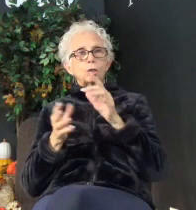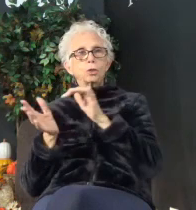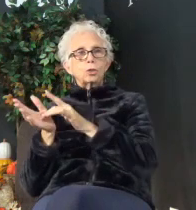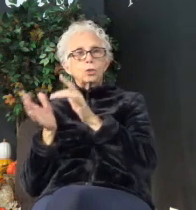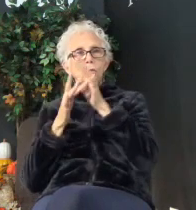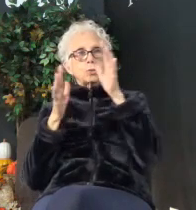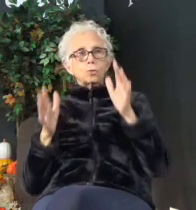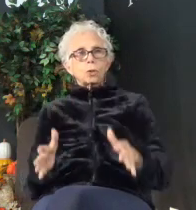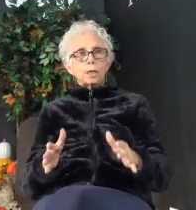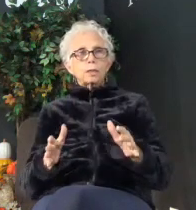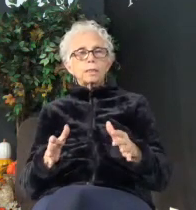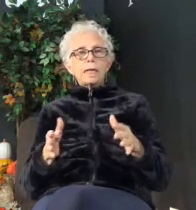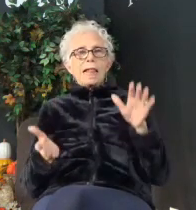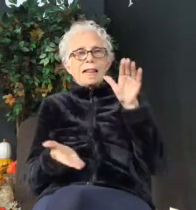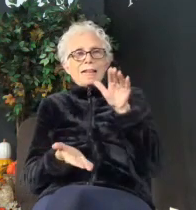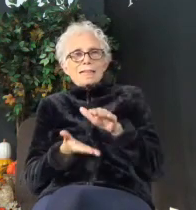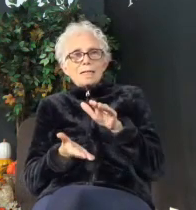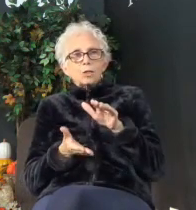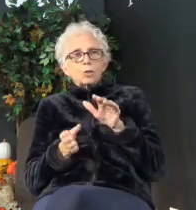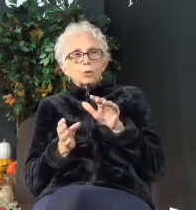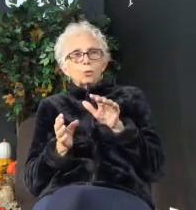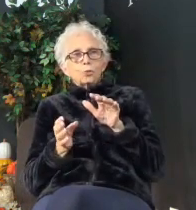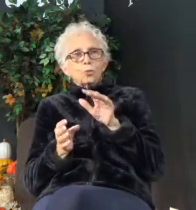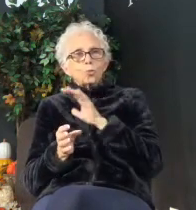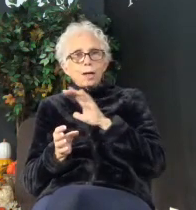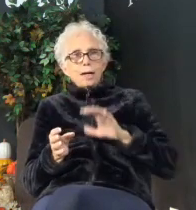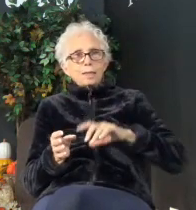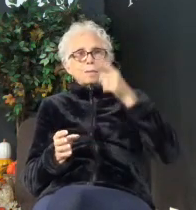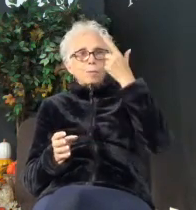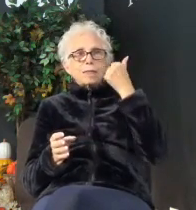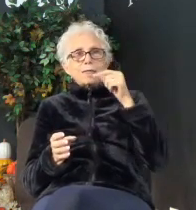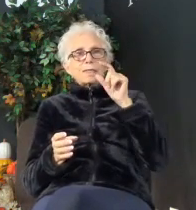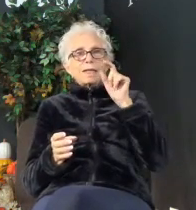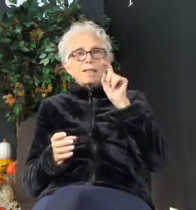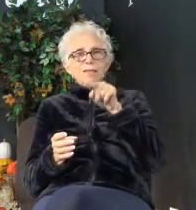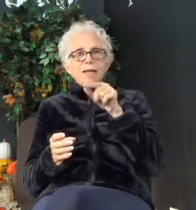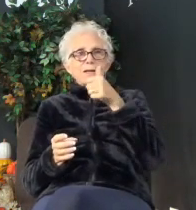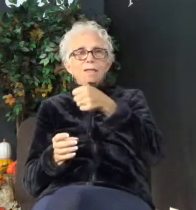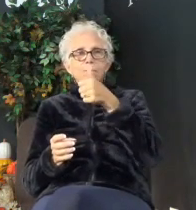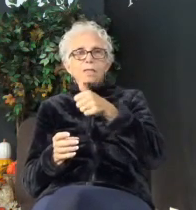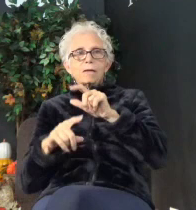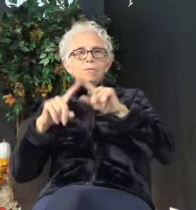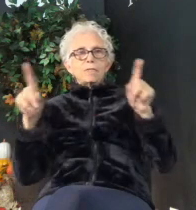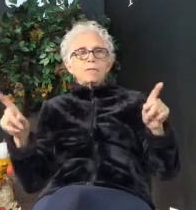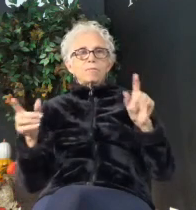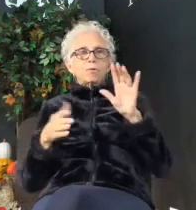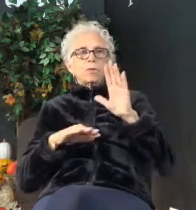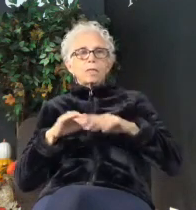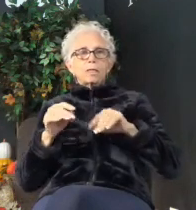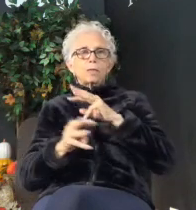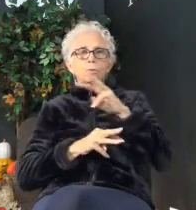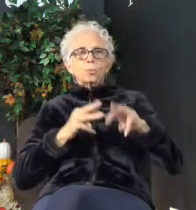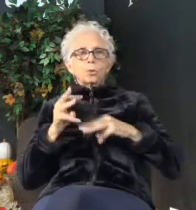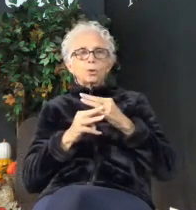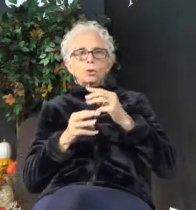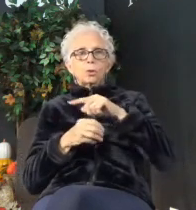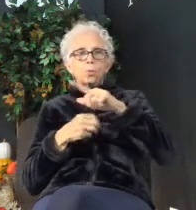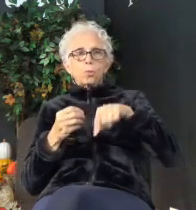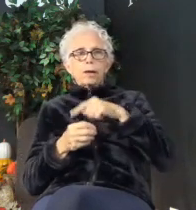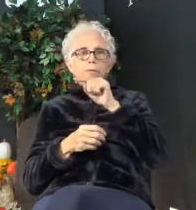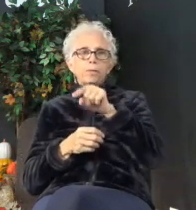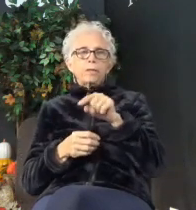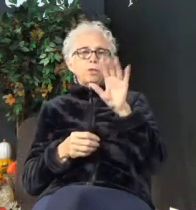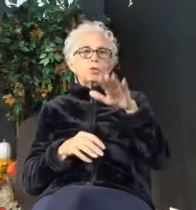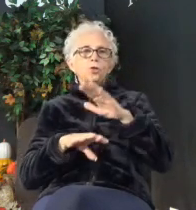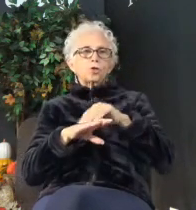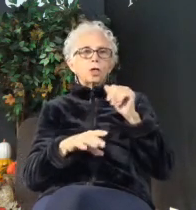Christ. Because they were so different than the world around them. And you're called